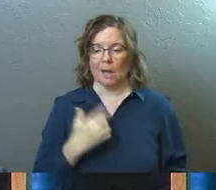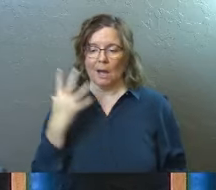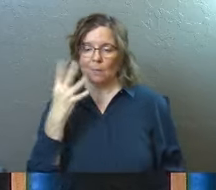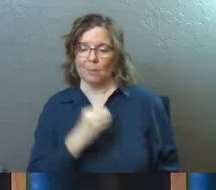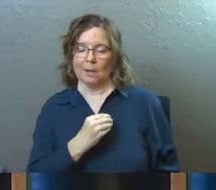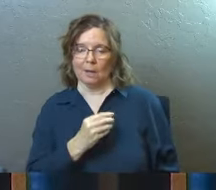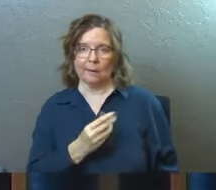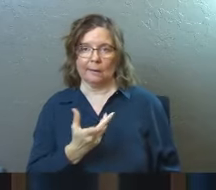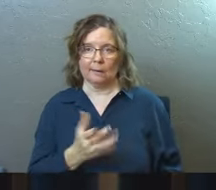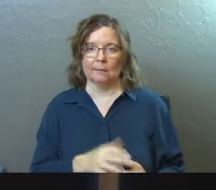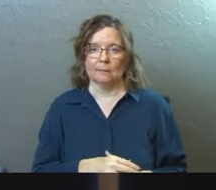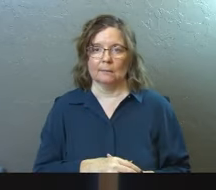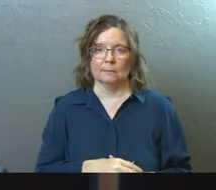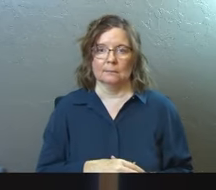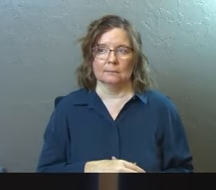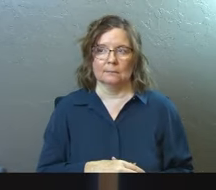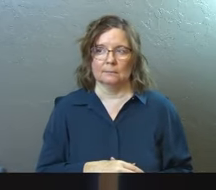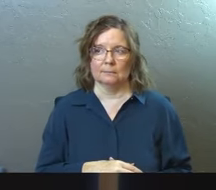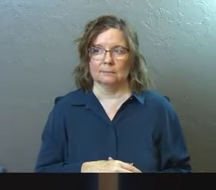more fit than you, clearly.